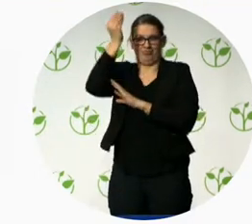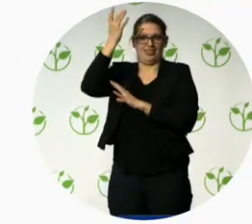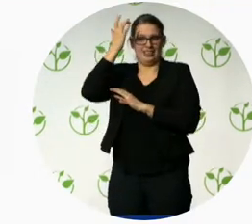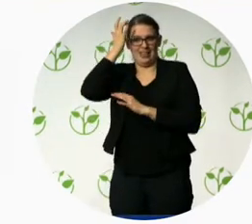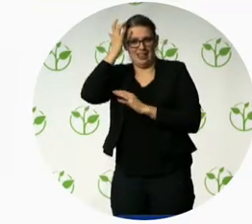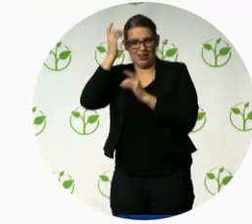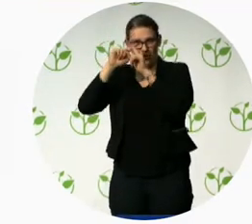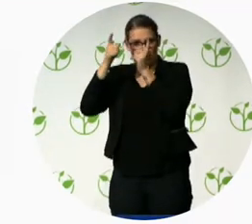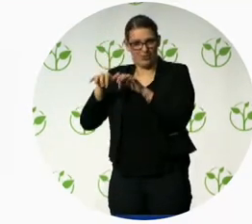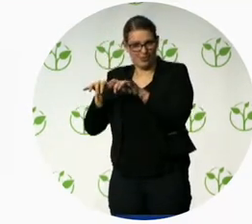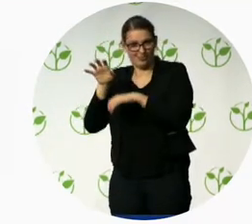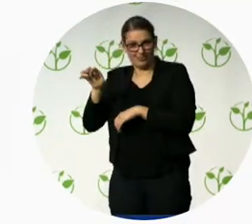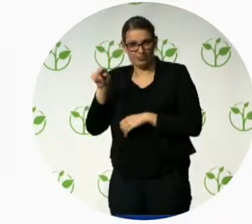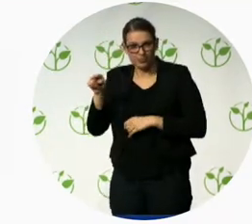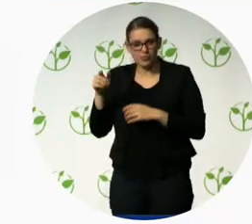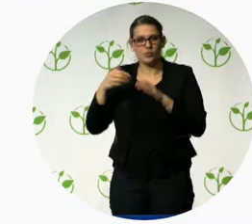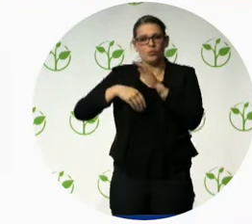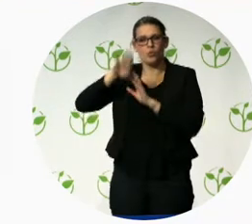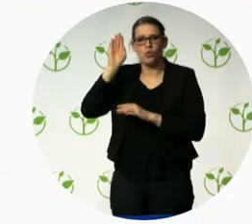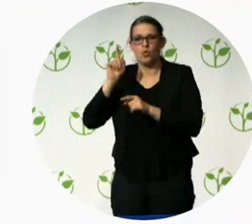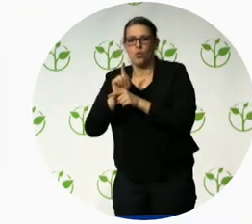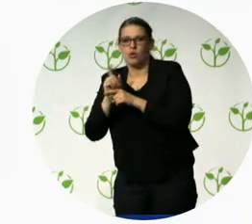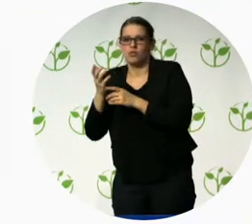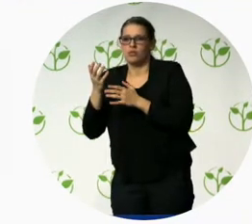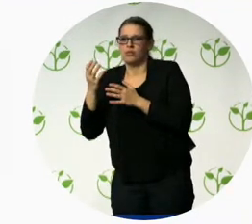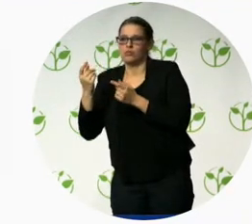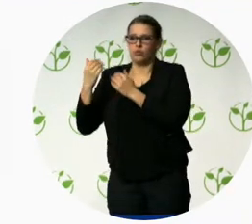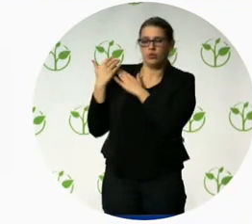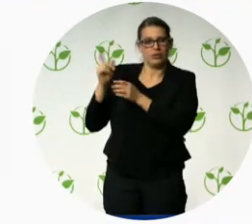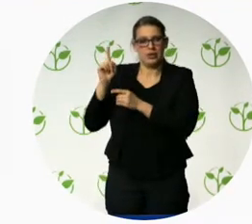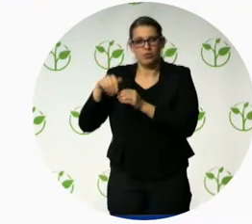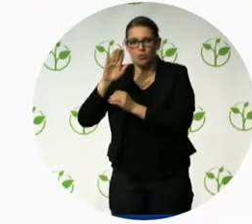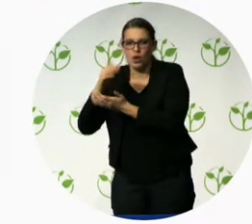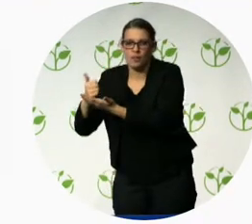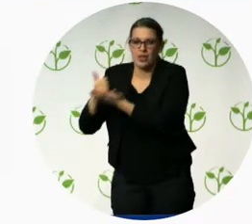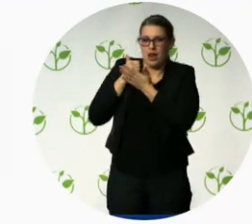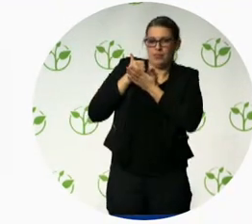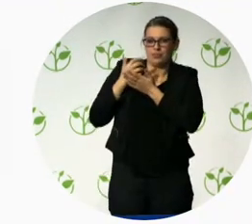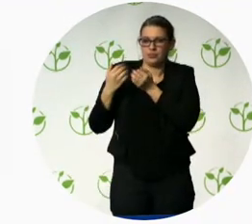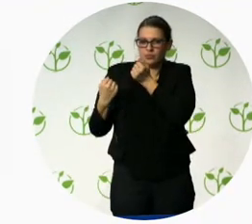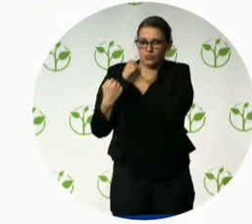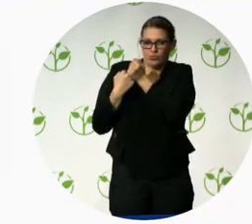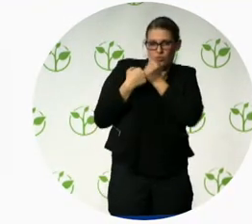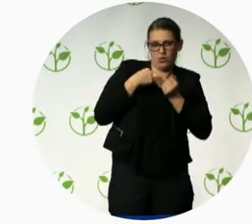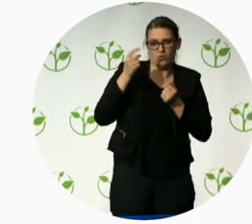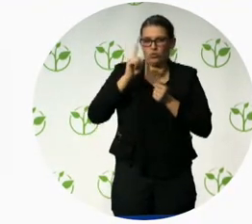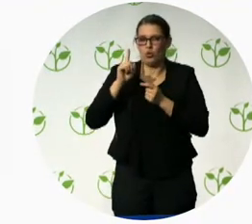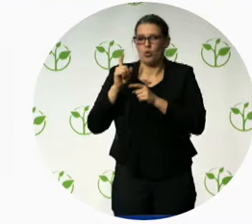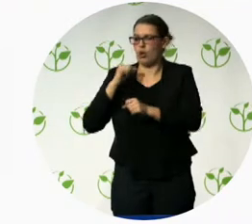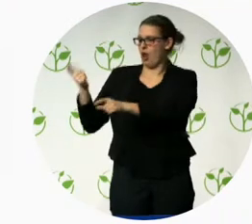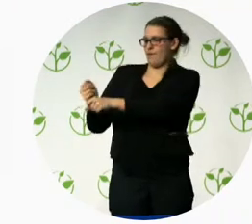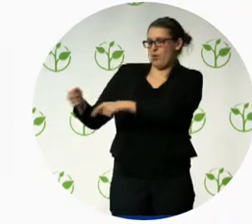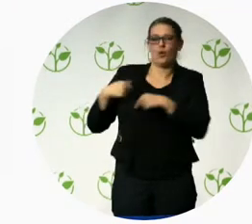more. We want to build intelligence that augments human abilities and experiences. Rather than thinking in terms of humans versus machine,